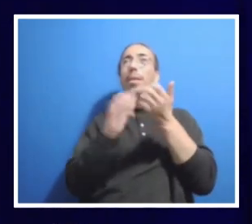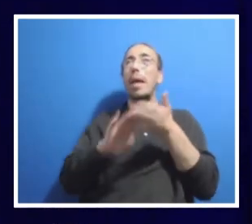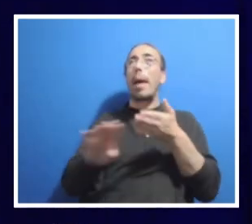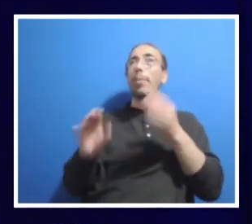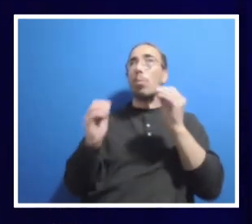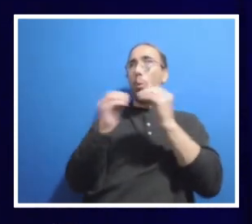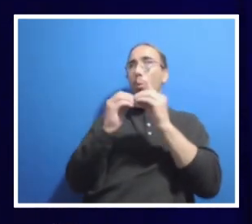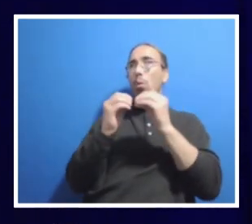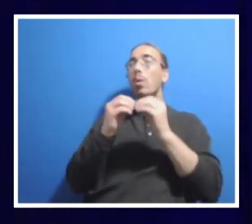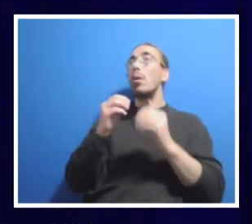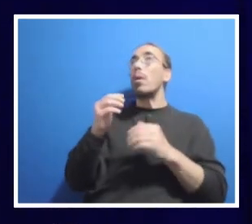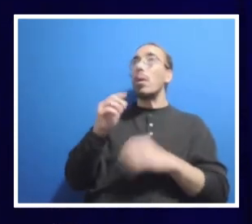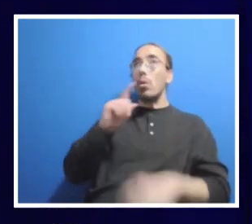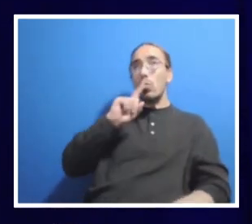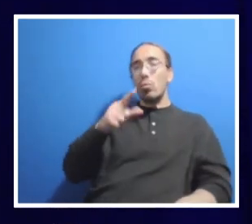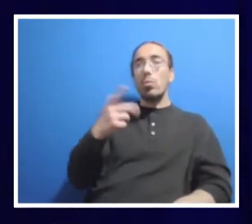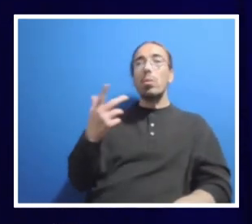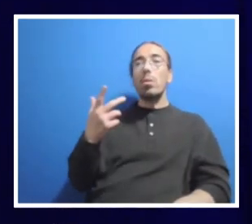to do that.